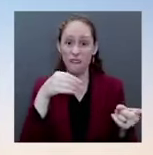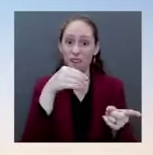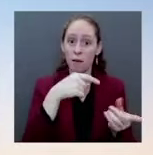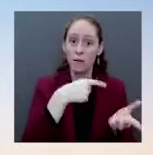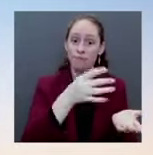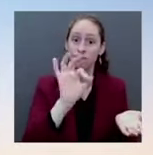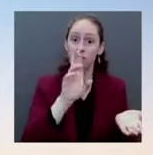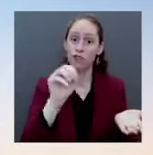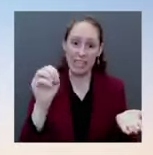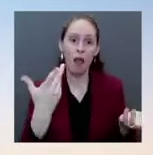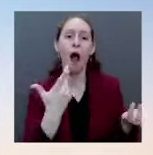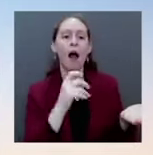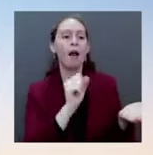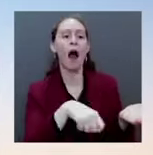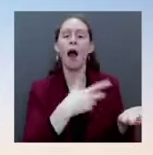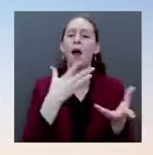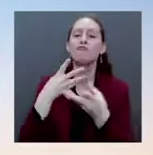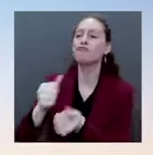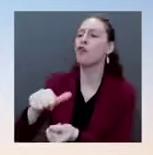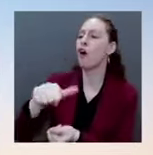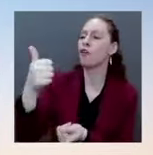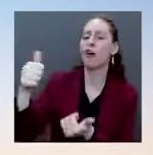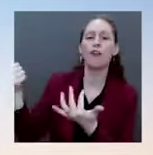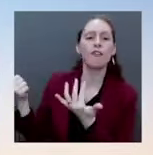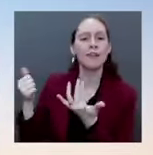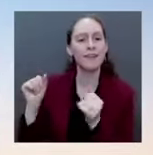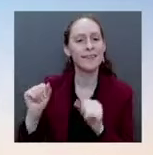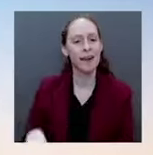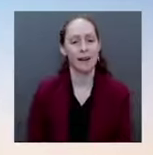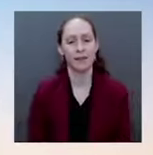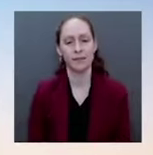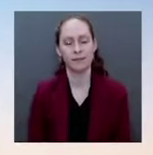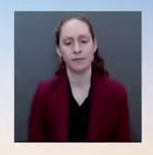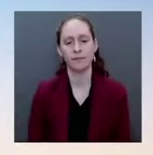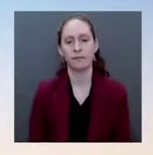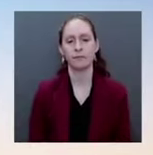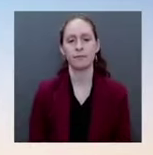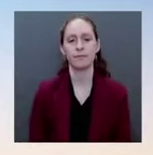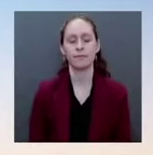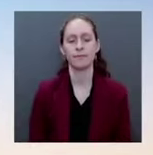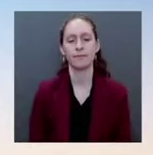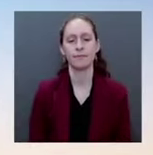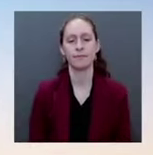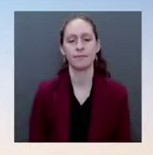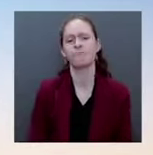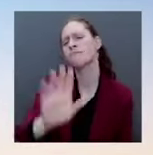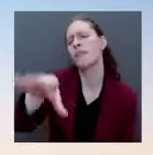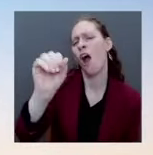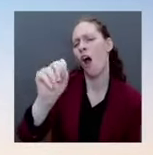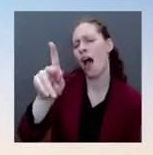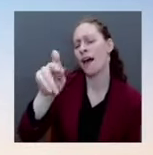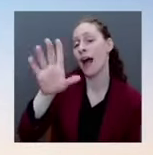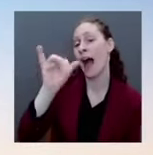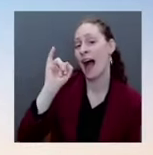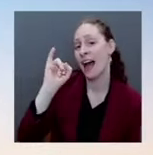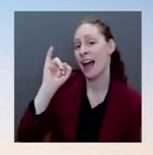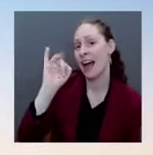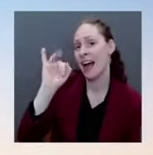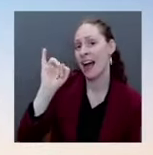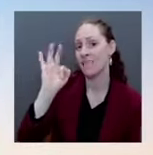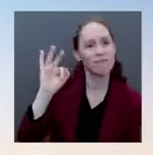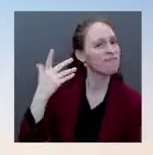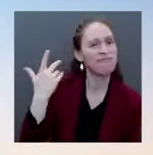separate from what you have already done, the measures you mentioned, is there anything new you can do to help the food situation?